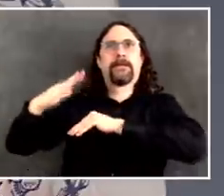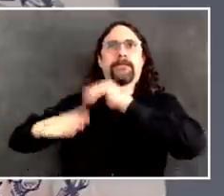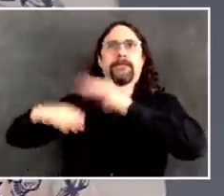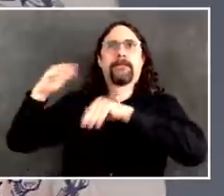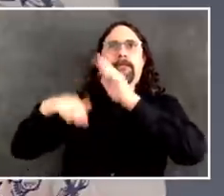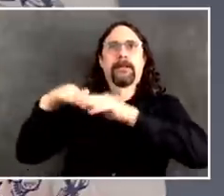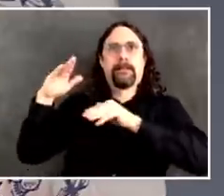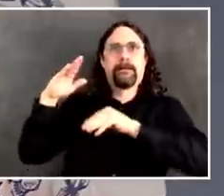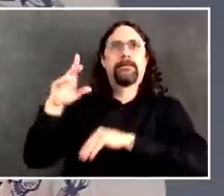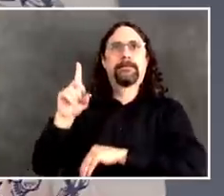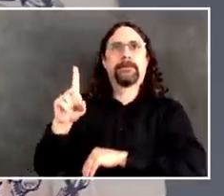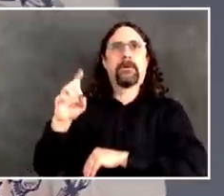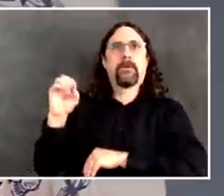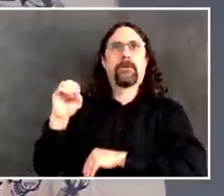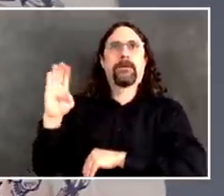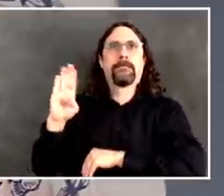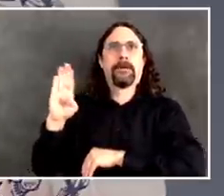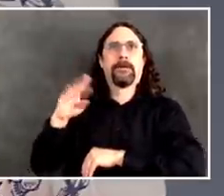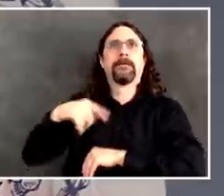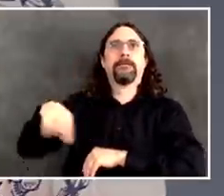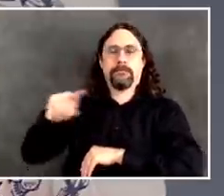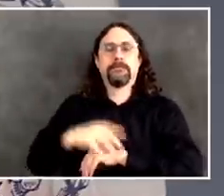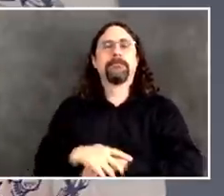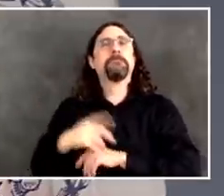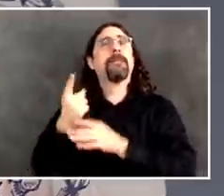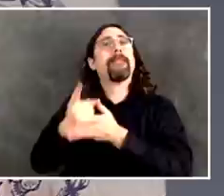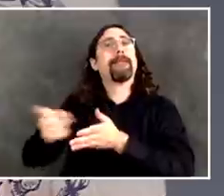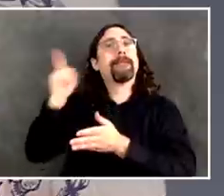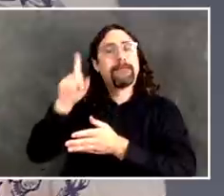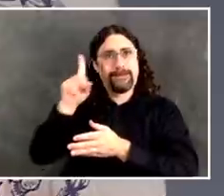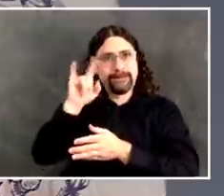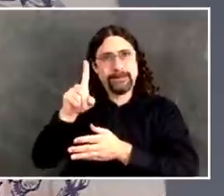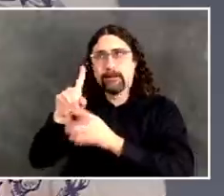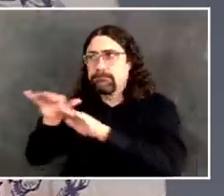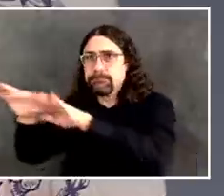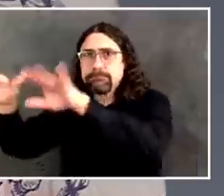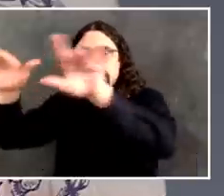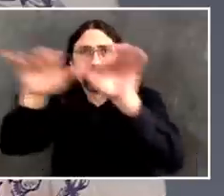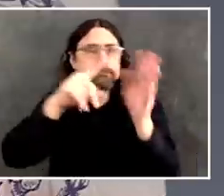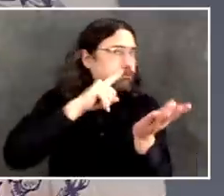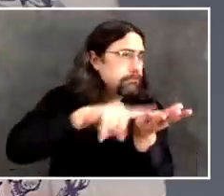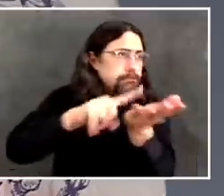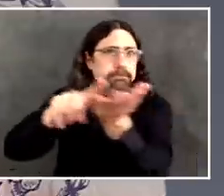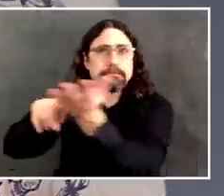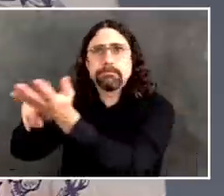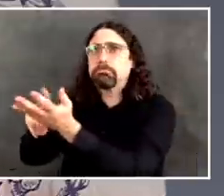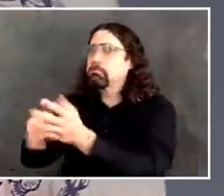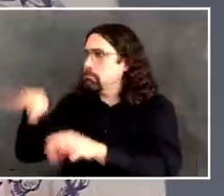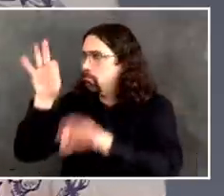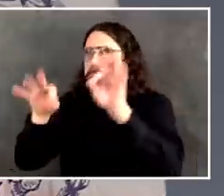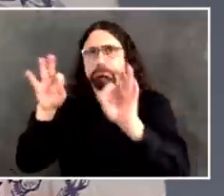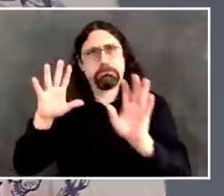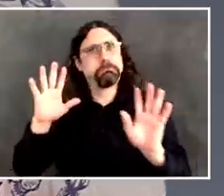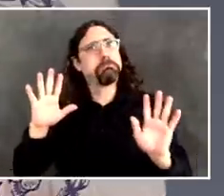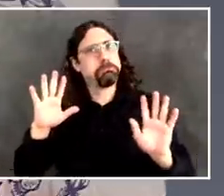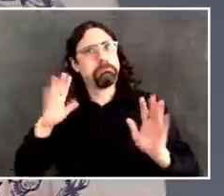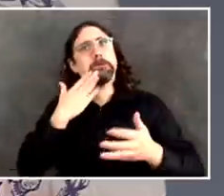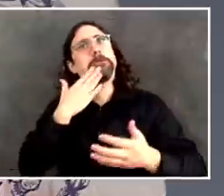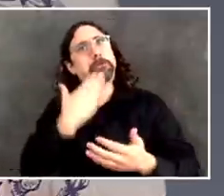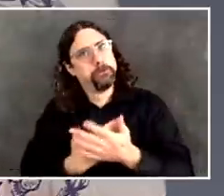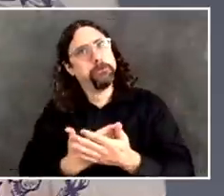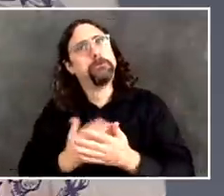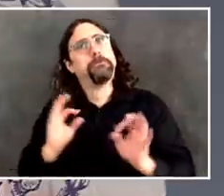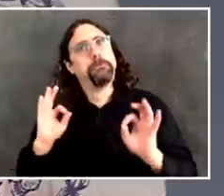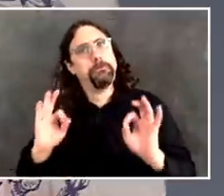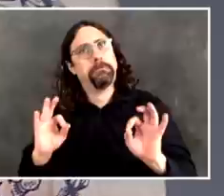if any of those sites are trying to reassert themselves who shouldn't, we will crack down on them, we'll fine them, we will force the people off the site, we'll padlock